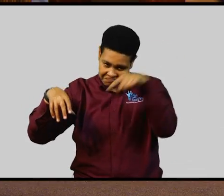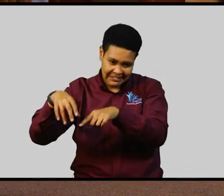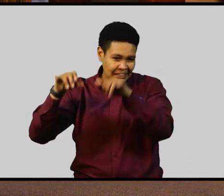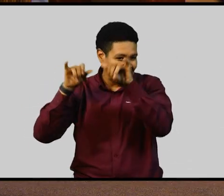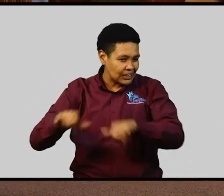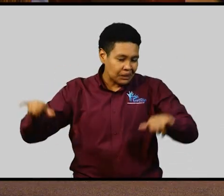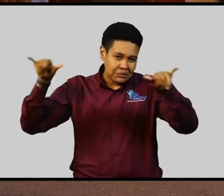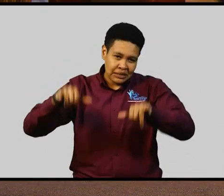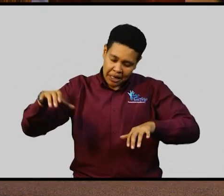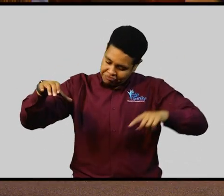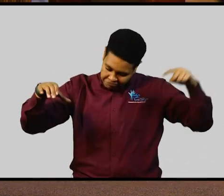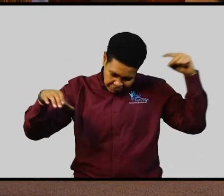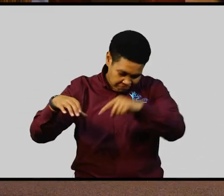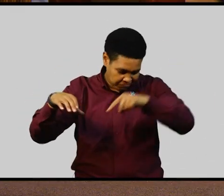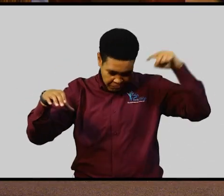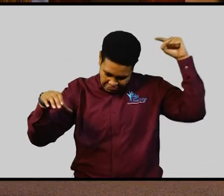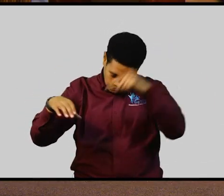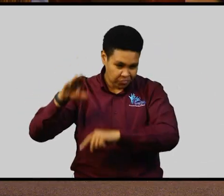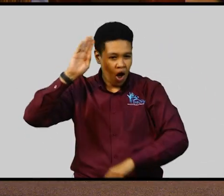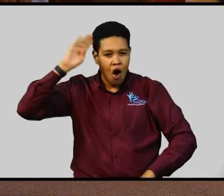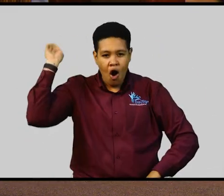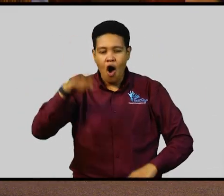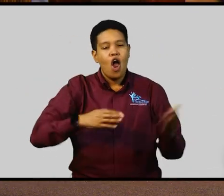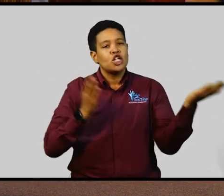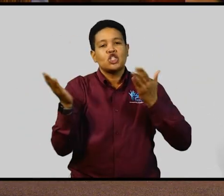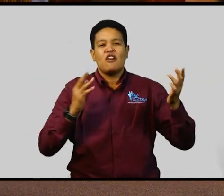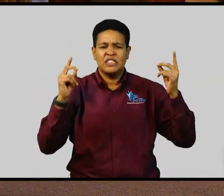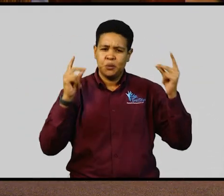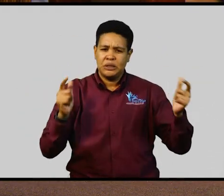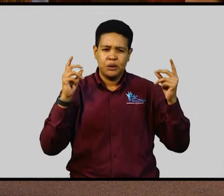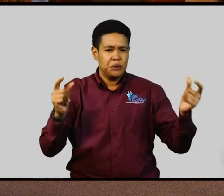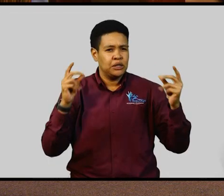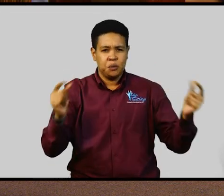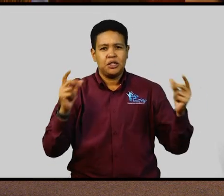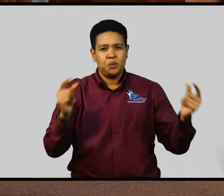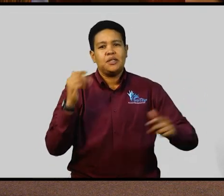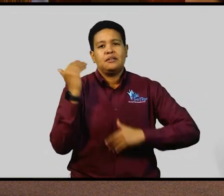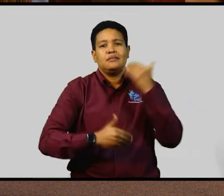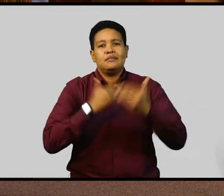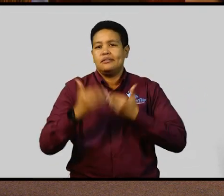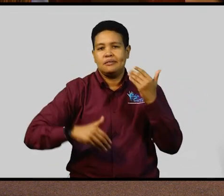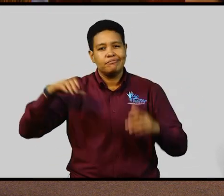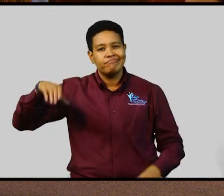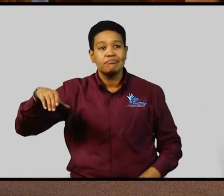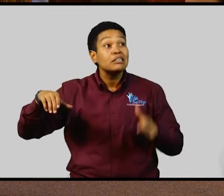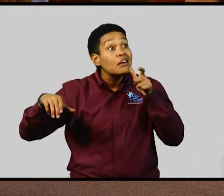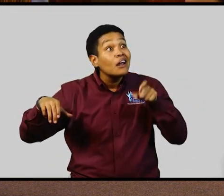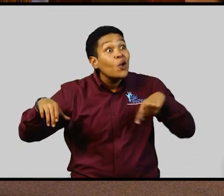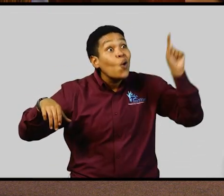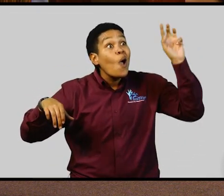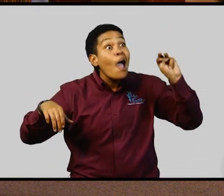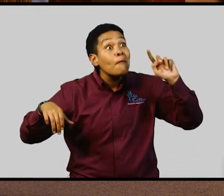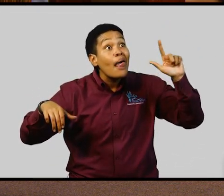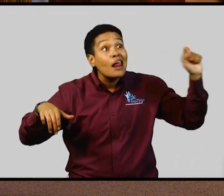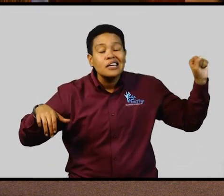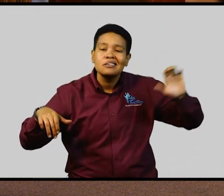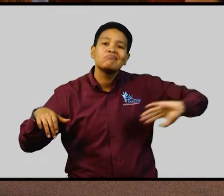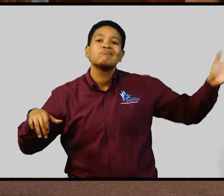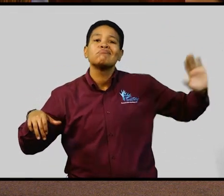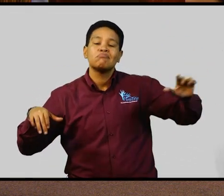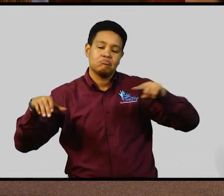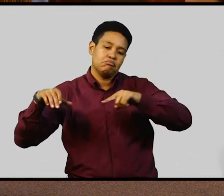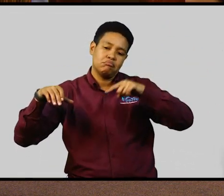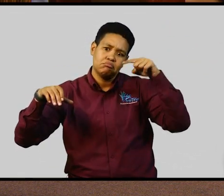and then it will expedite services to persons with disabilities. And I'm certain that persons with disabilities